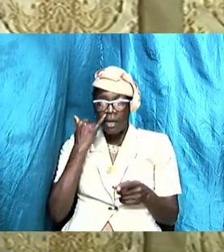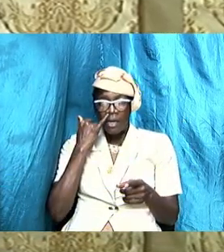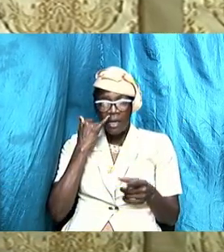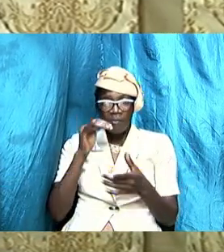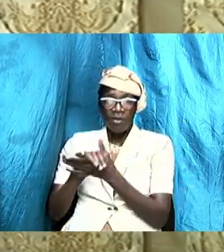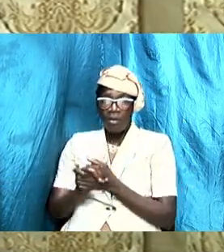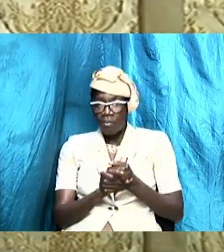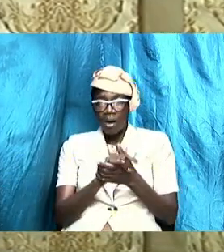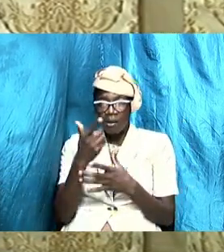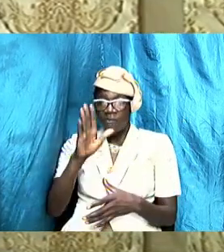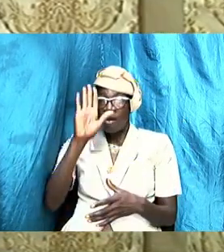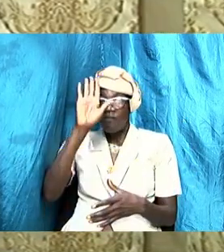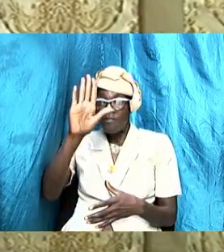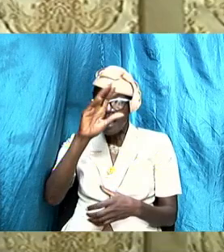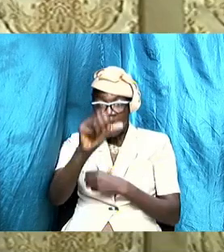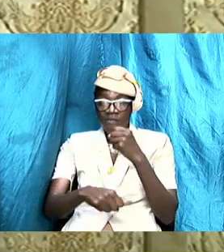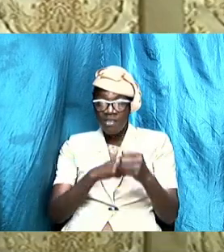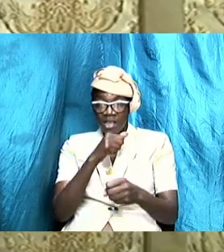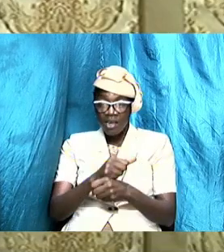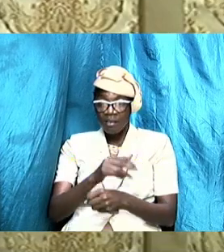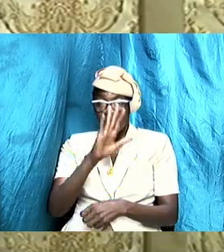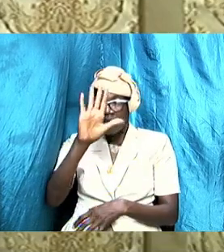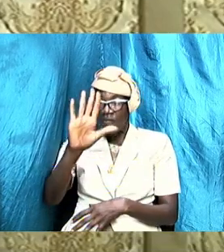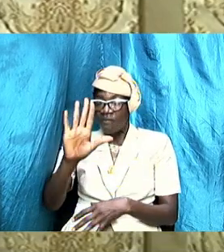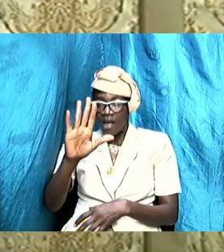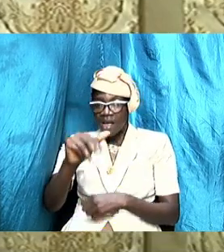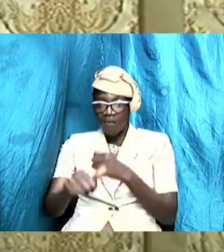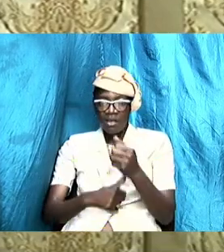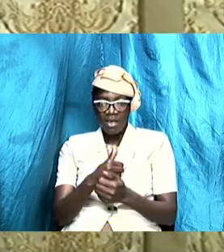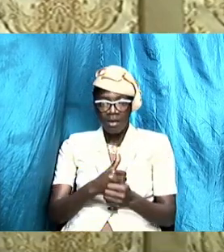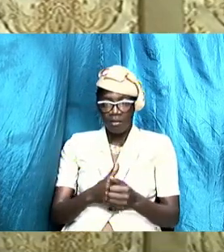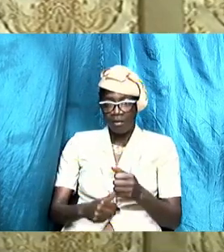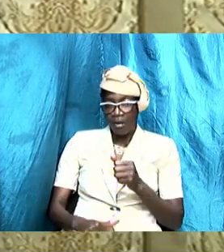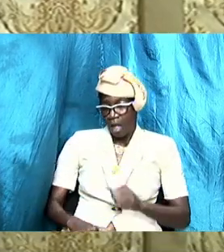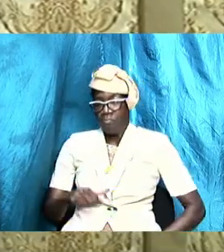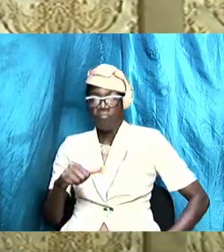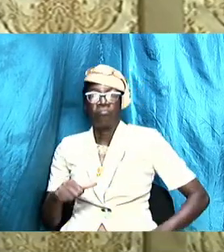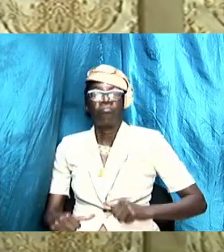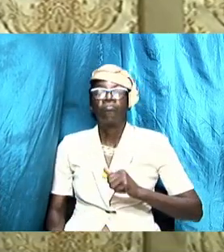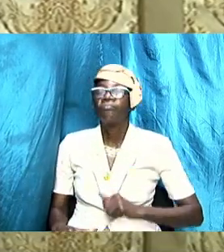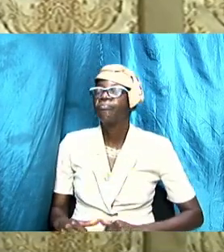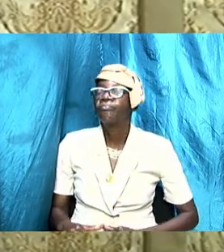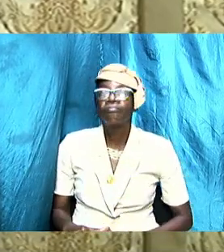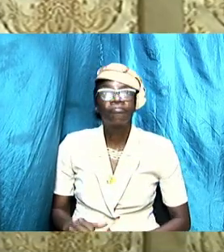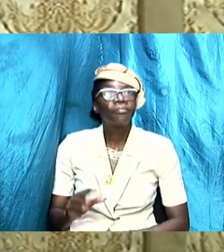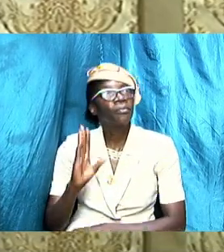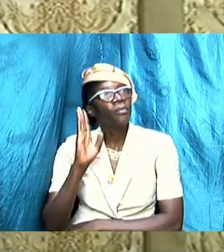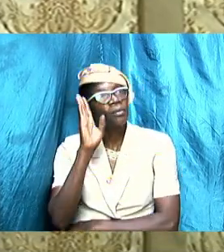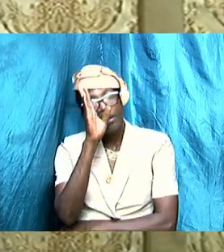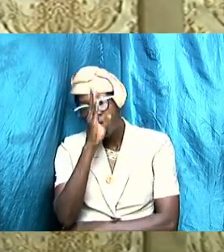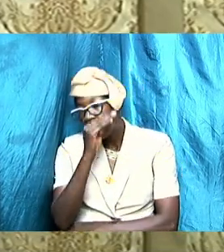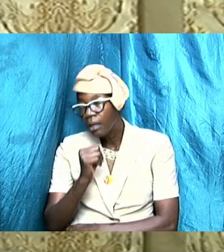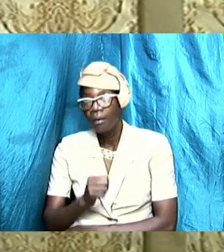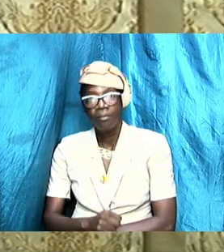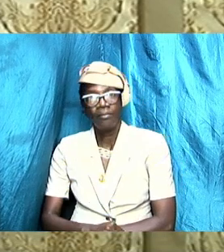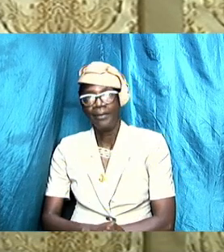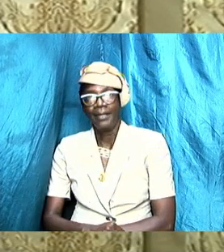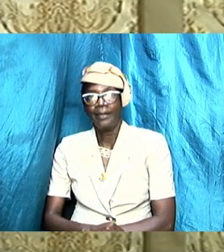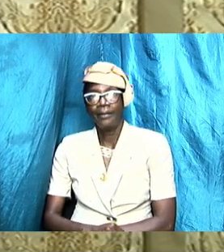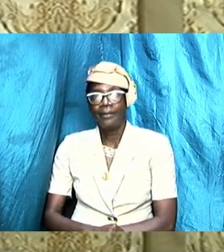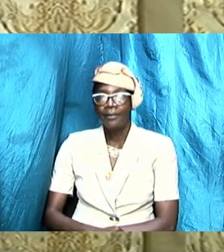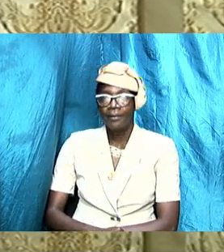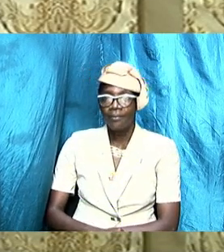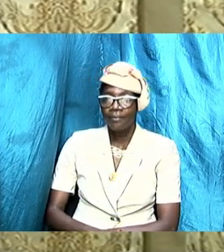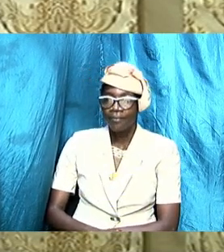pretense because I know that that wife is uncomfortable with you I know that that husband is uncomfortable with you